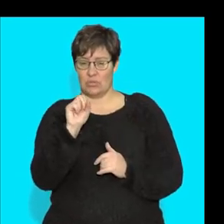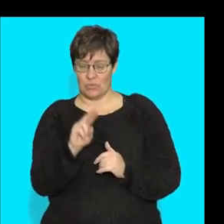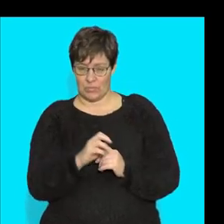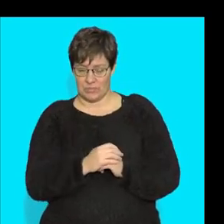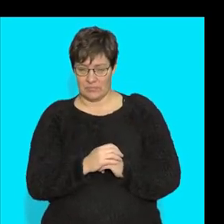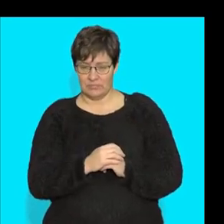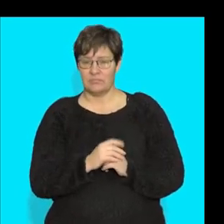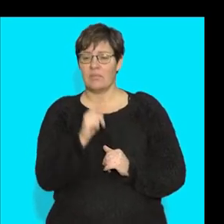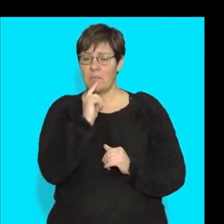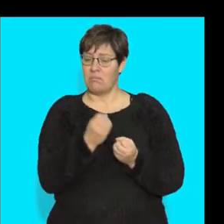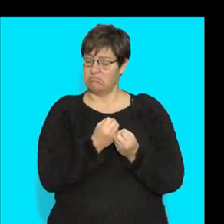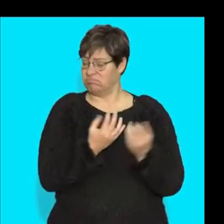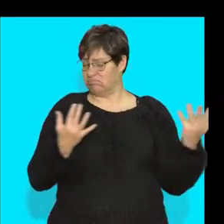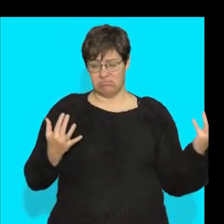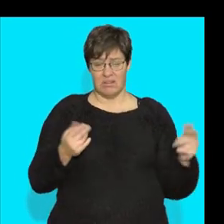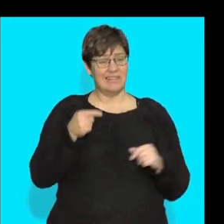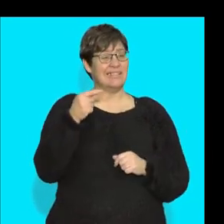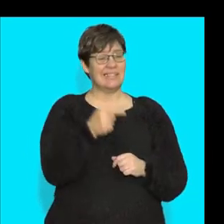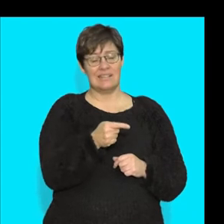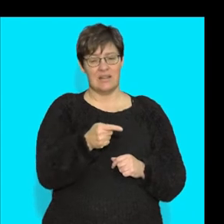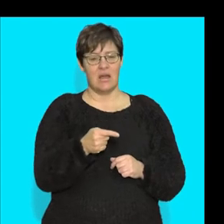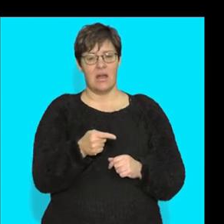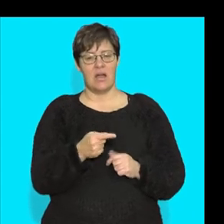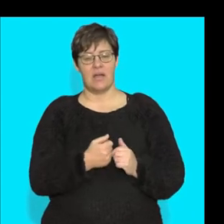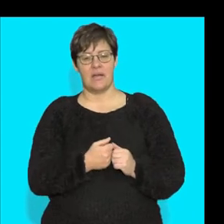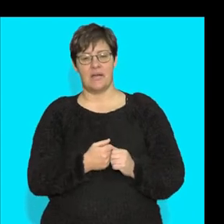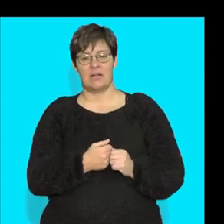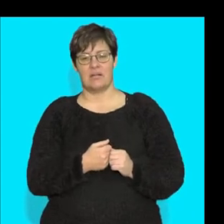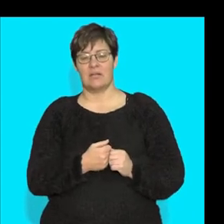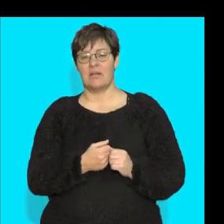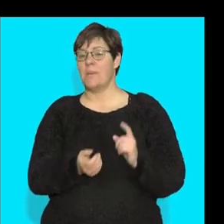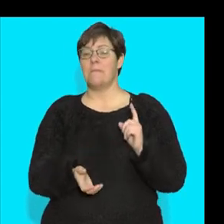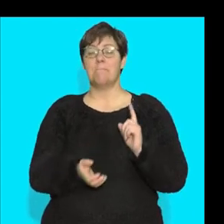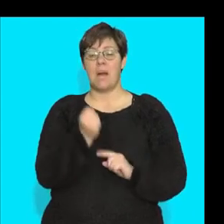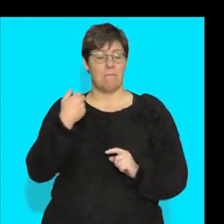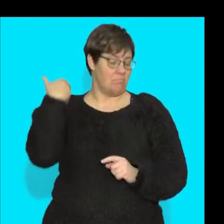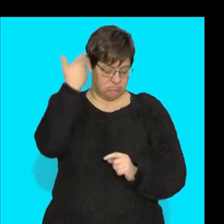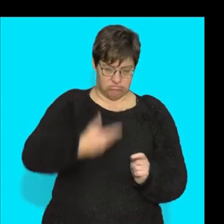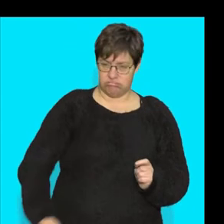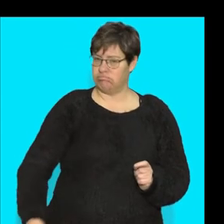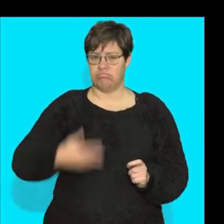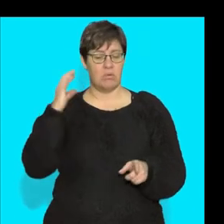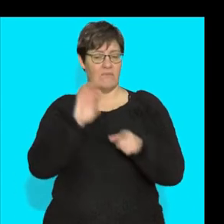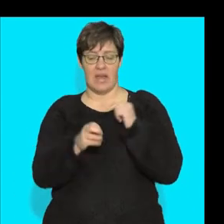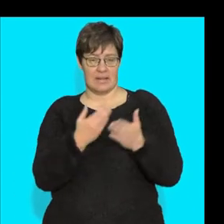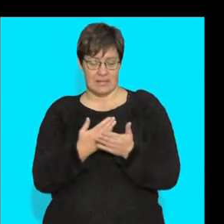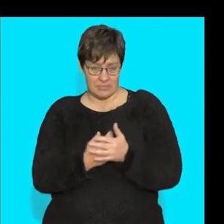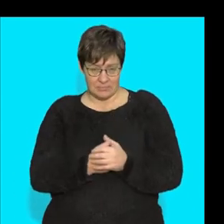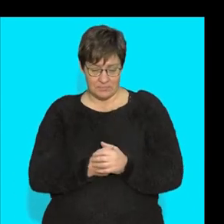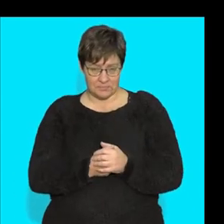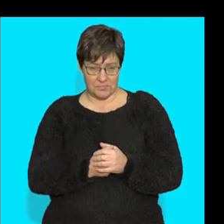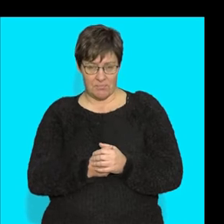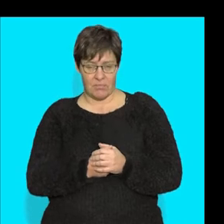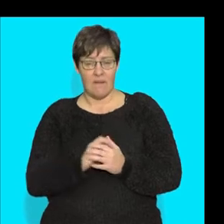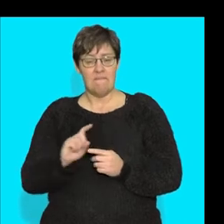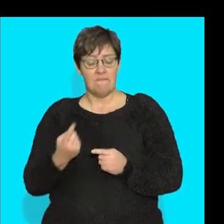most abundant tissue. It's the tissue that's pretty much going to be found everywhere. Now, the first tissue